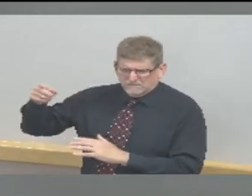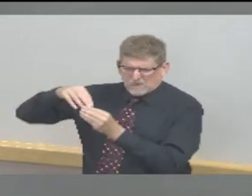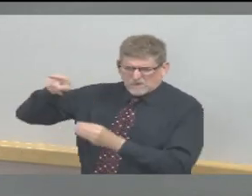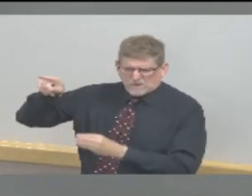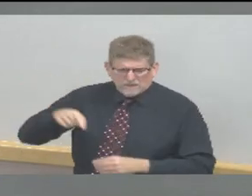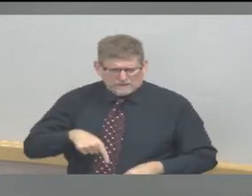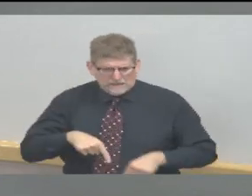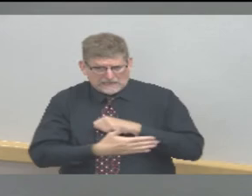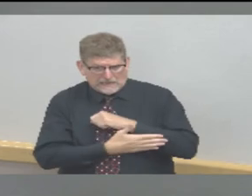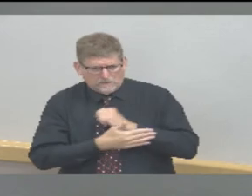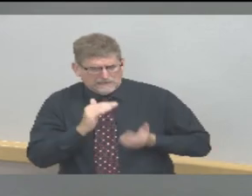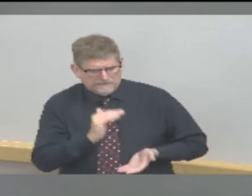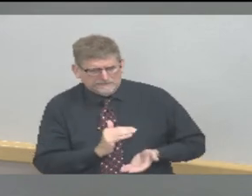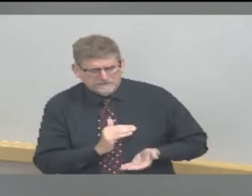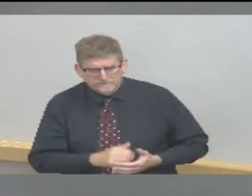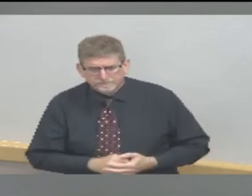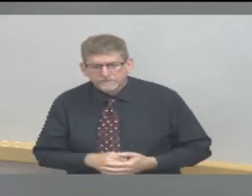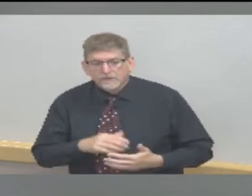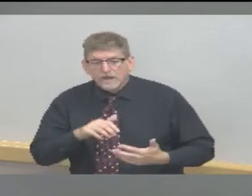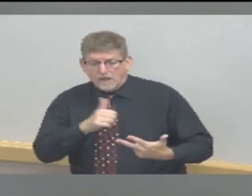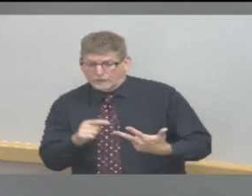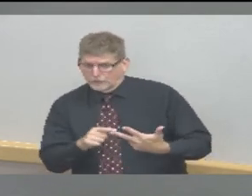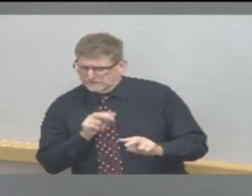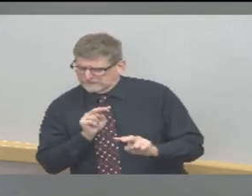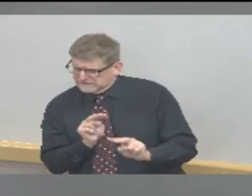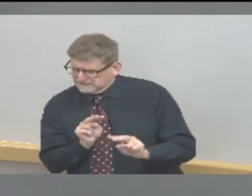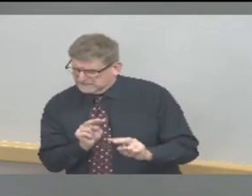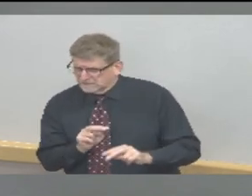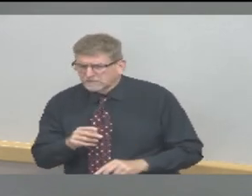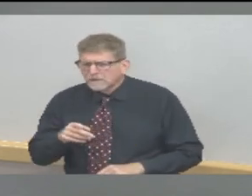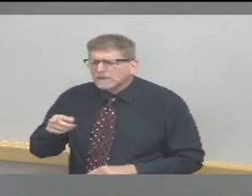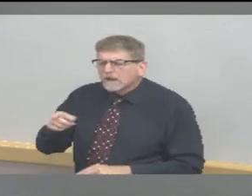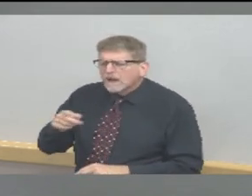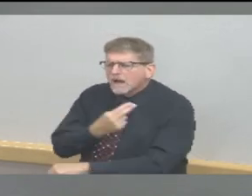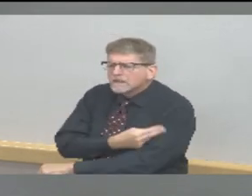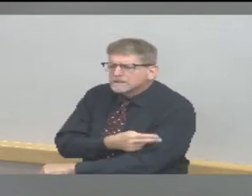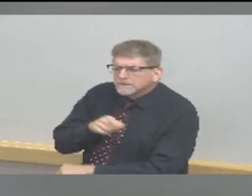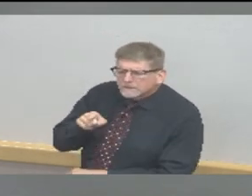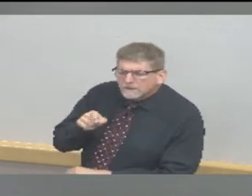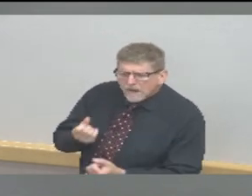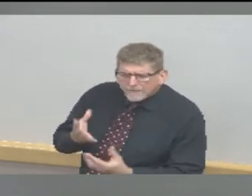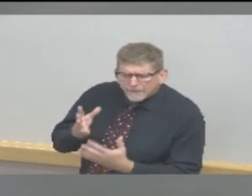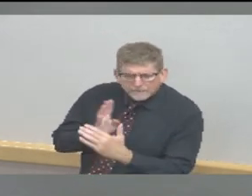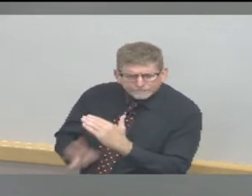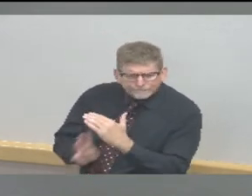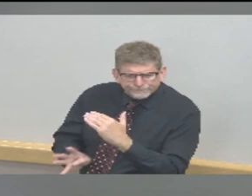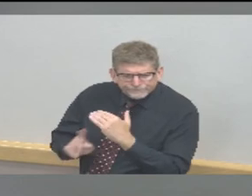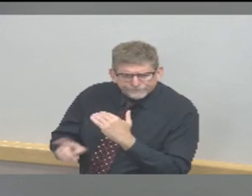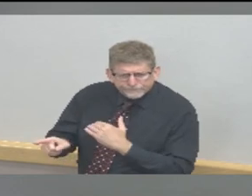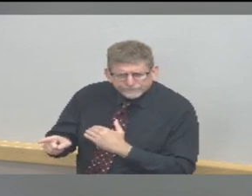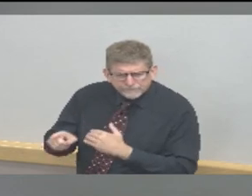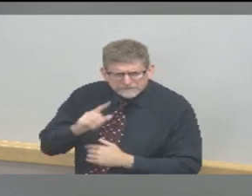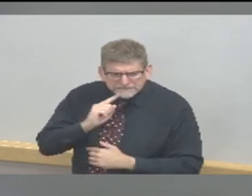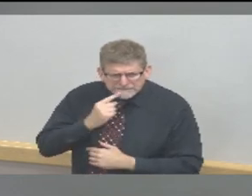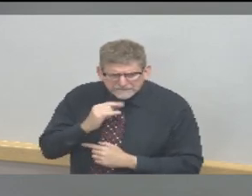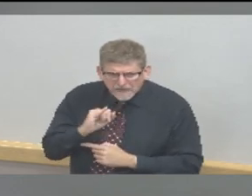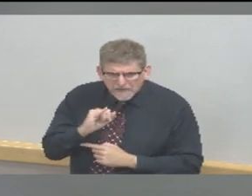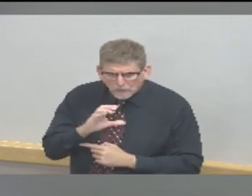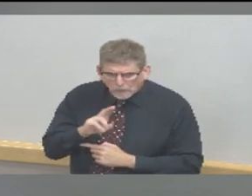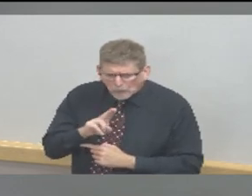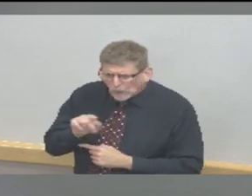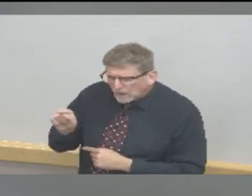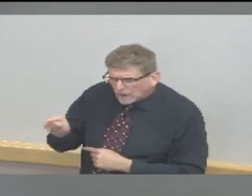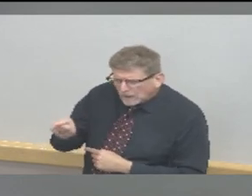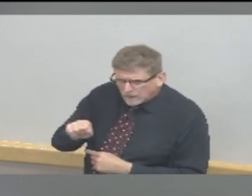closely the number of hospital admissions and intensive care unit admissions for COVID-19 and also the number of